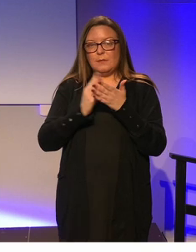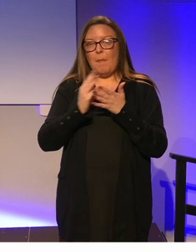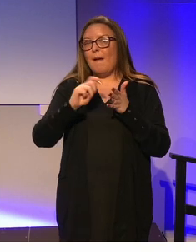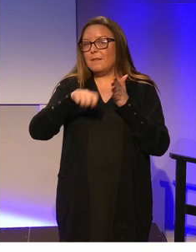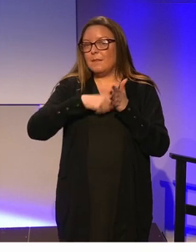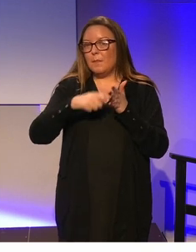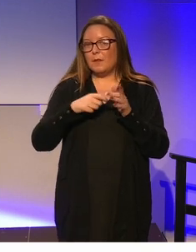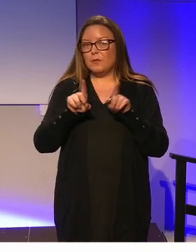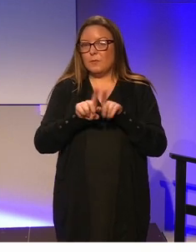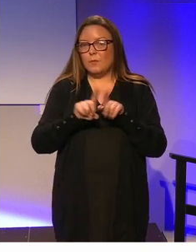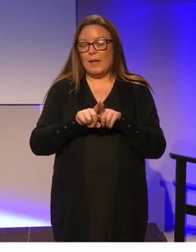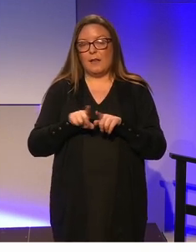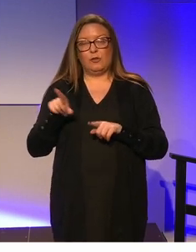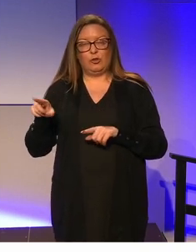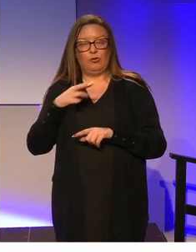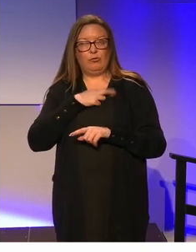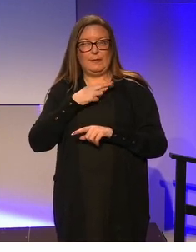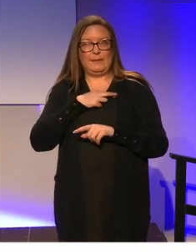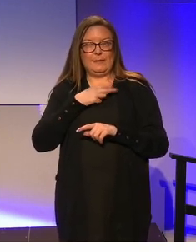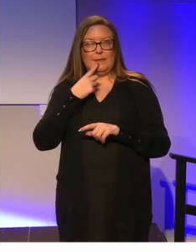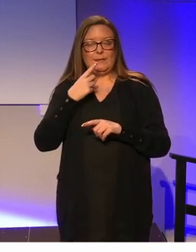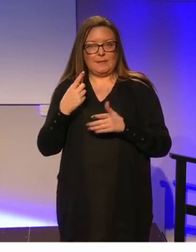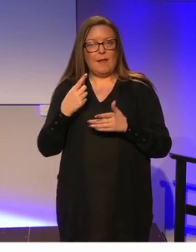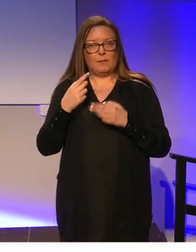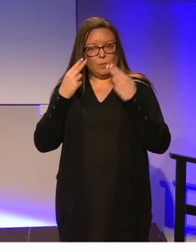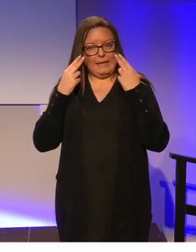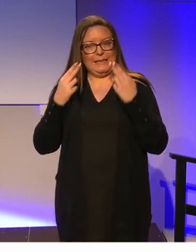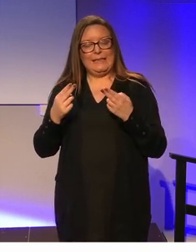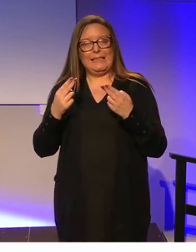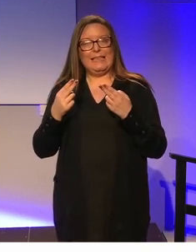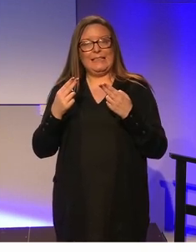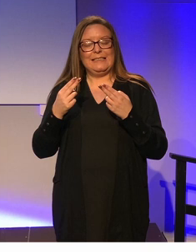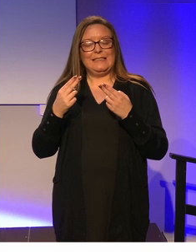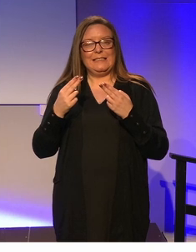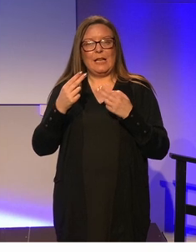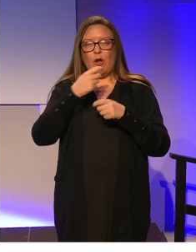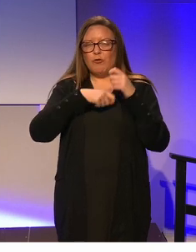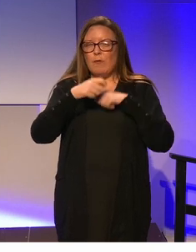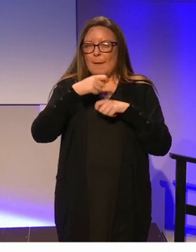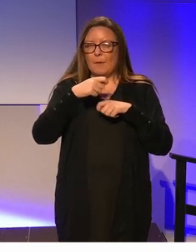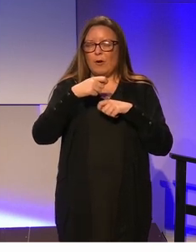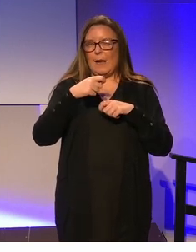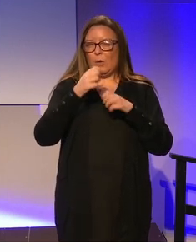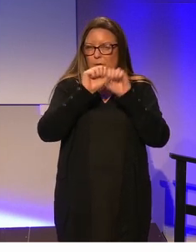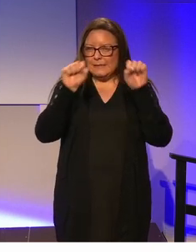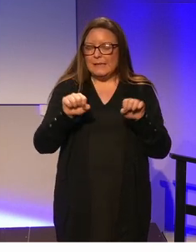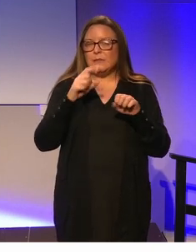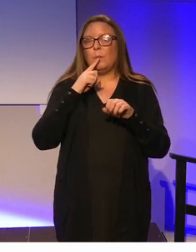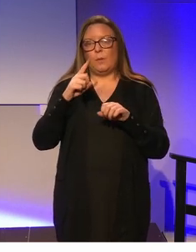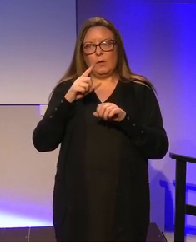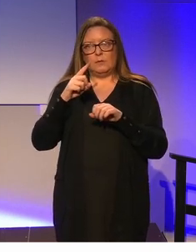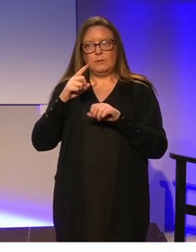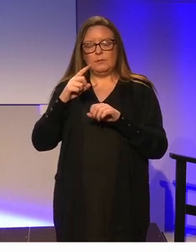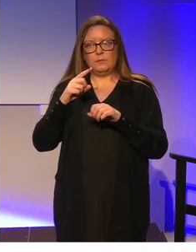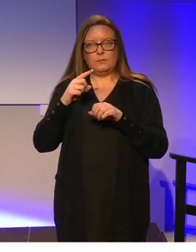And what she really asked for was, we need a wrap-around system. And I think we are moving towards a wrap-around system,